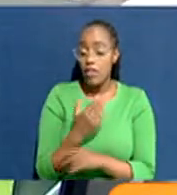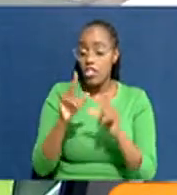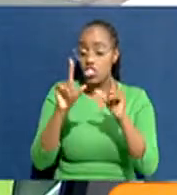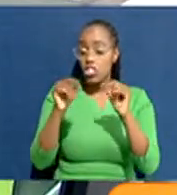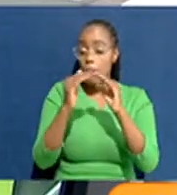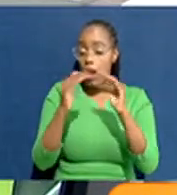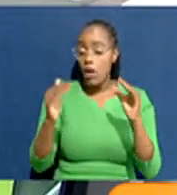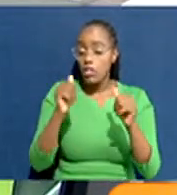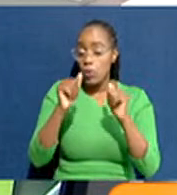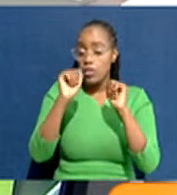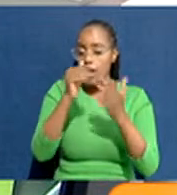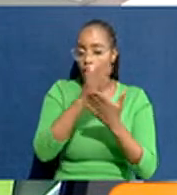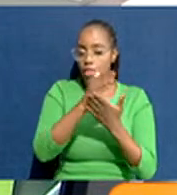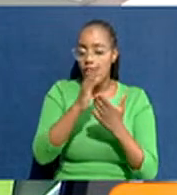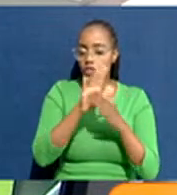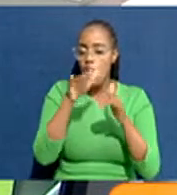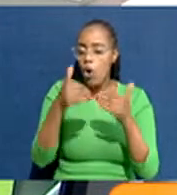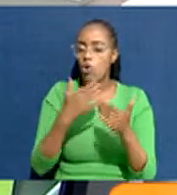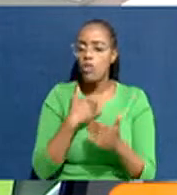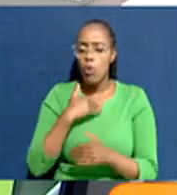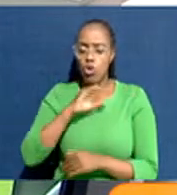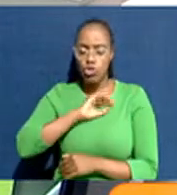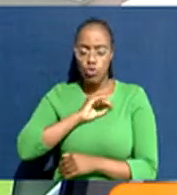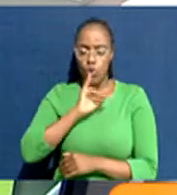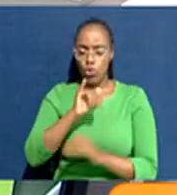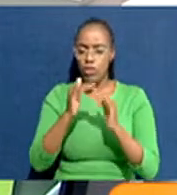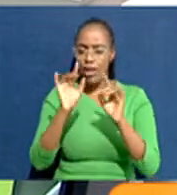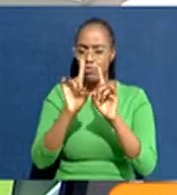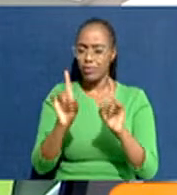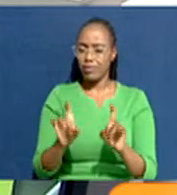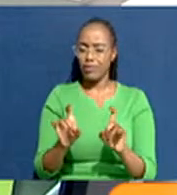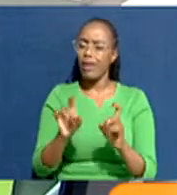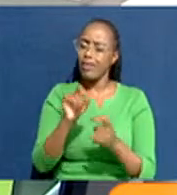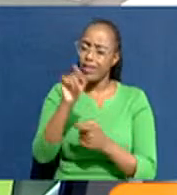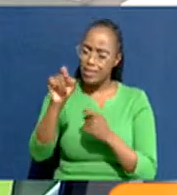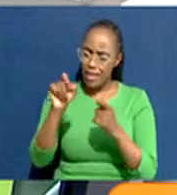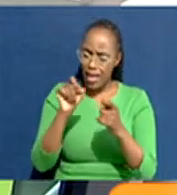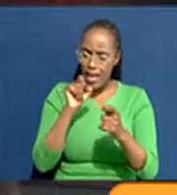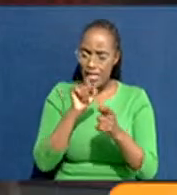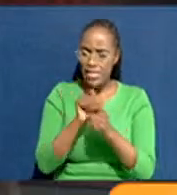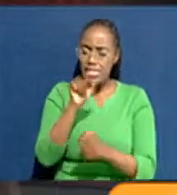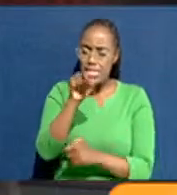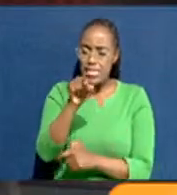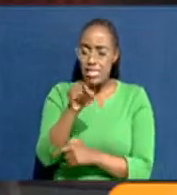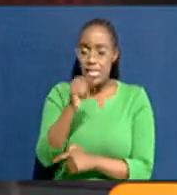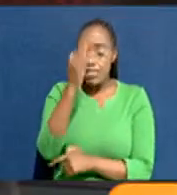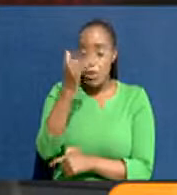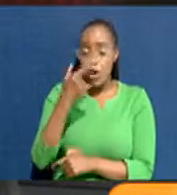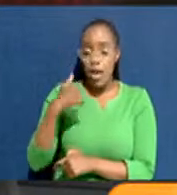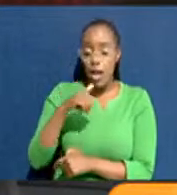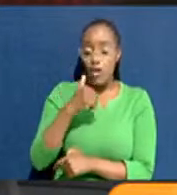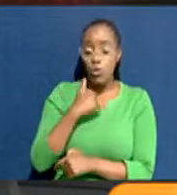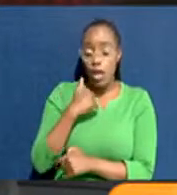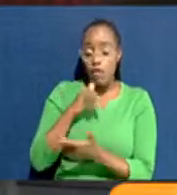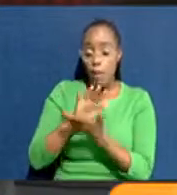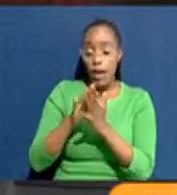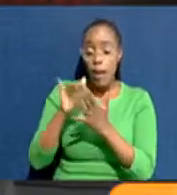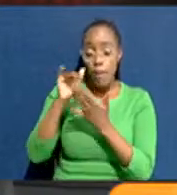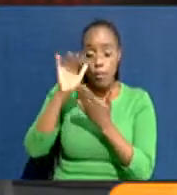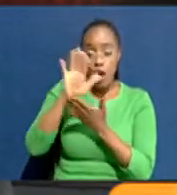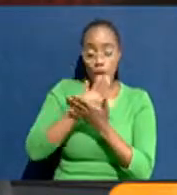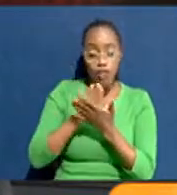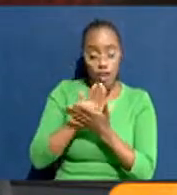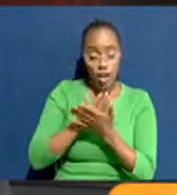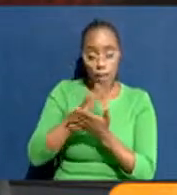houses that they can rent or do they want to own? Exactly. And even further, you know, we're being more fundamental here. We're saying,